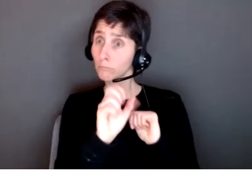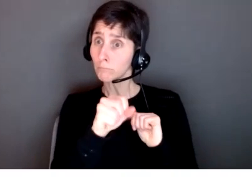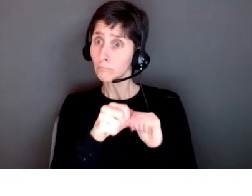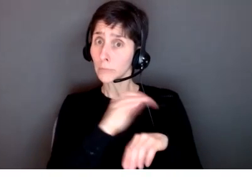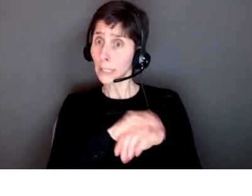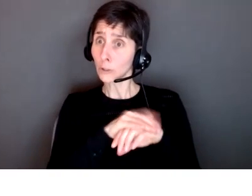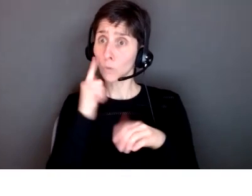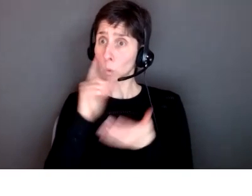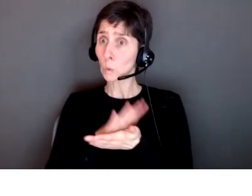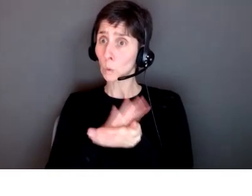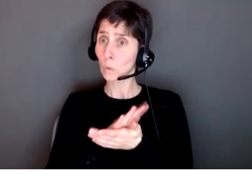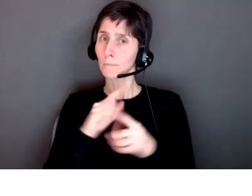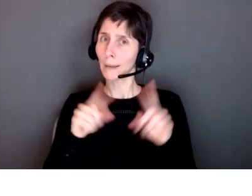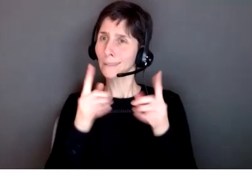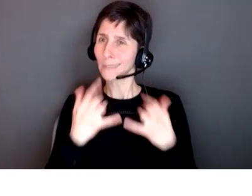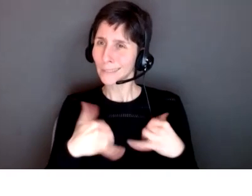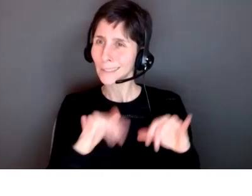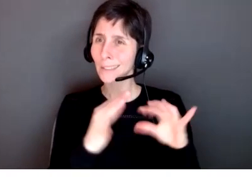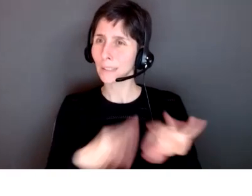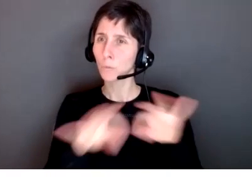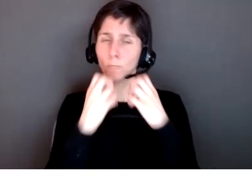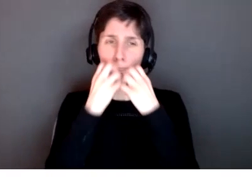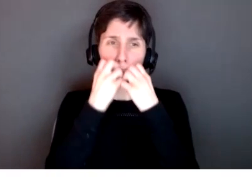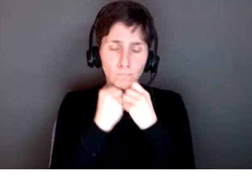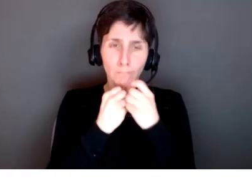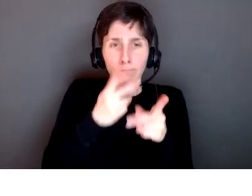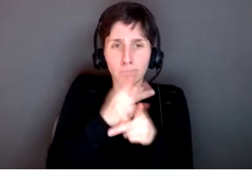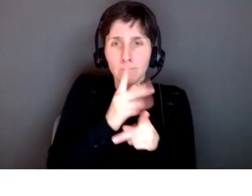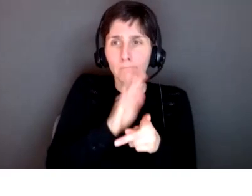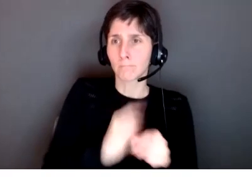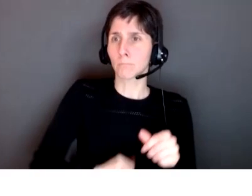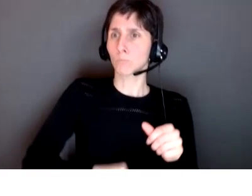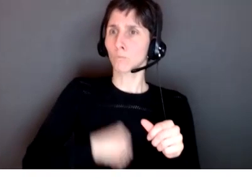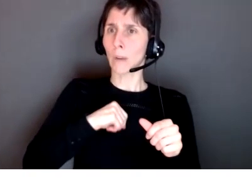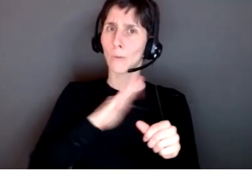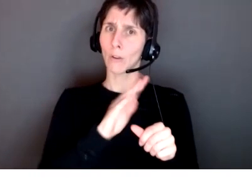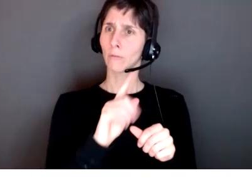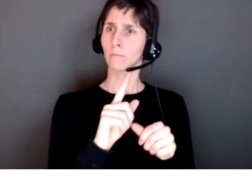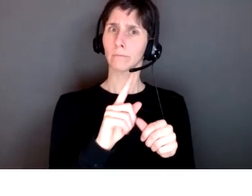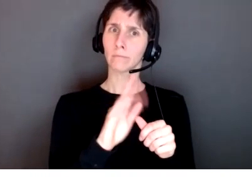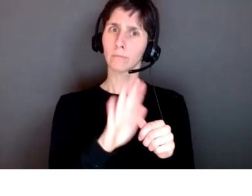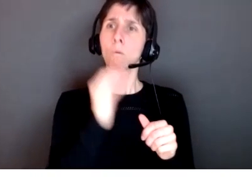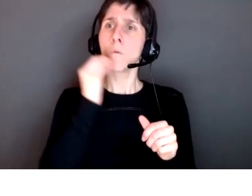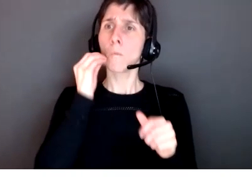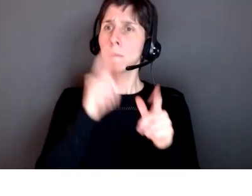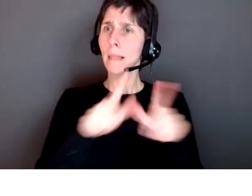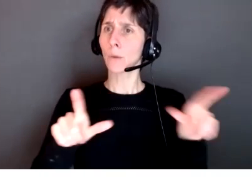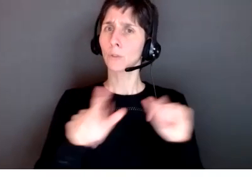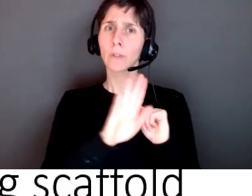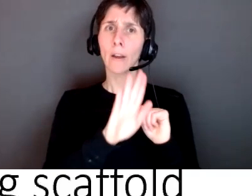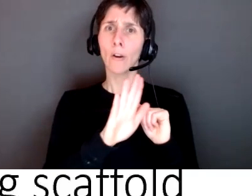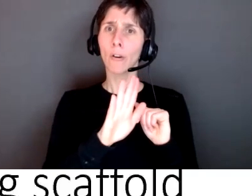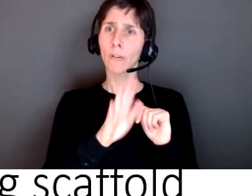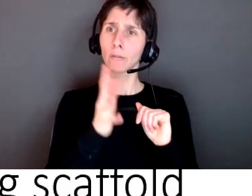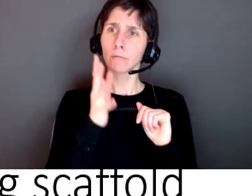but we we want them to preserve and to feel proud of their um of their of what they already know